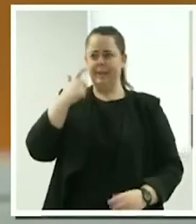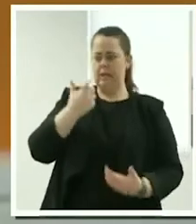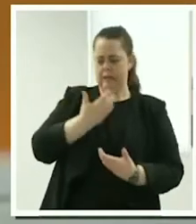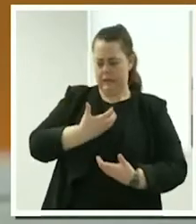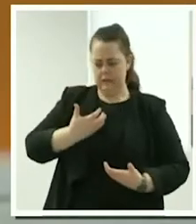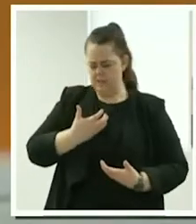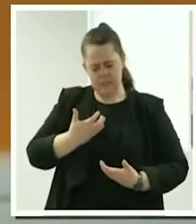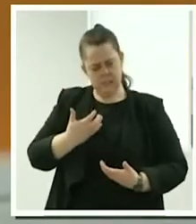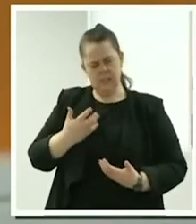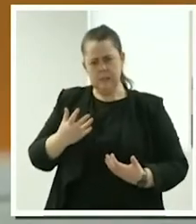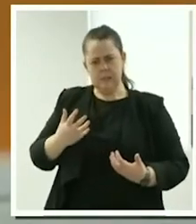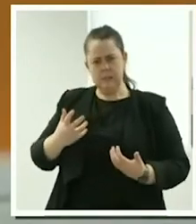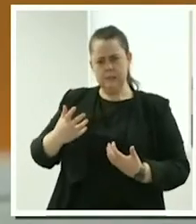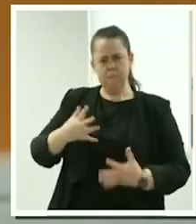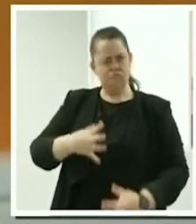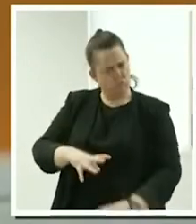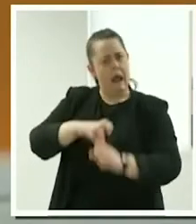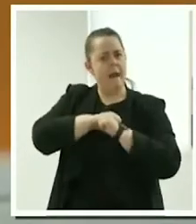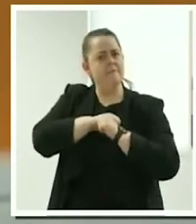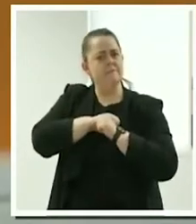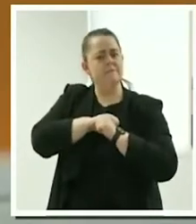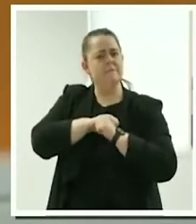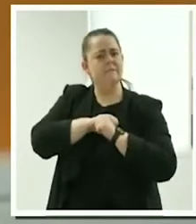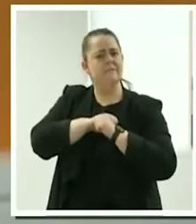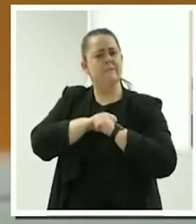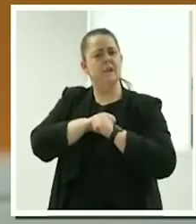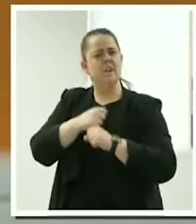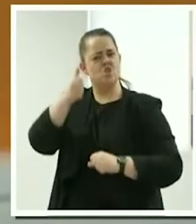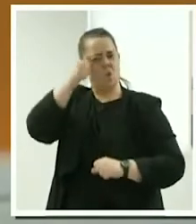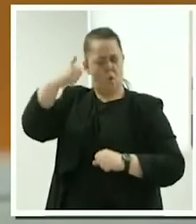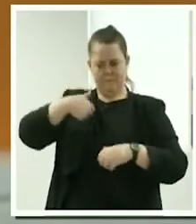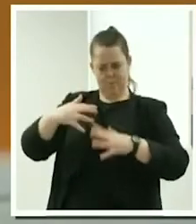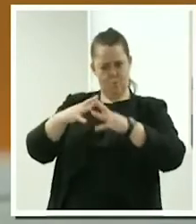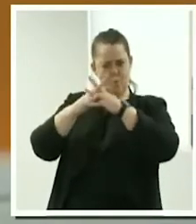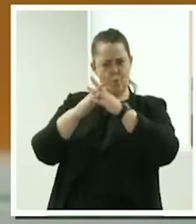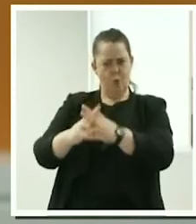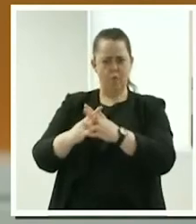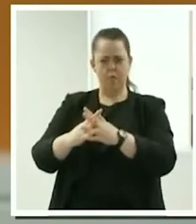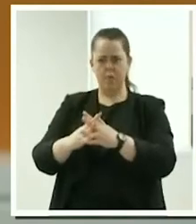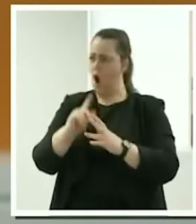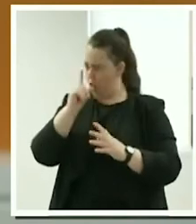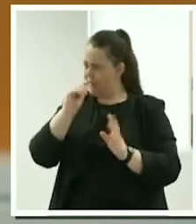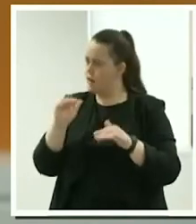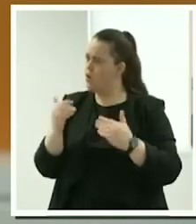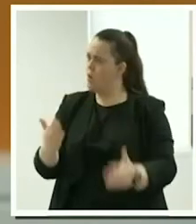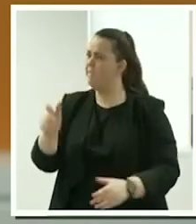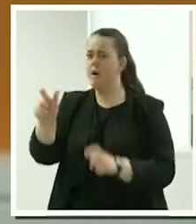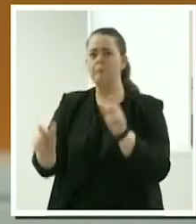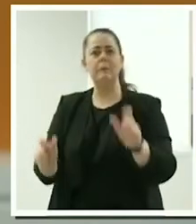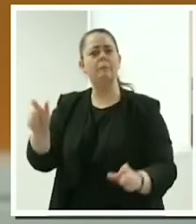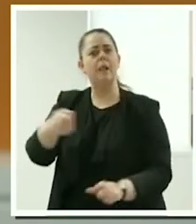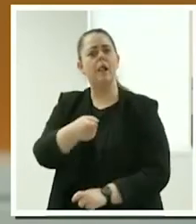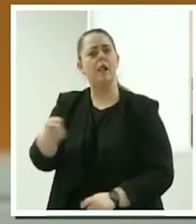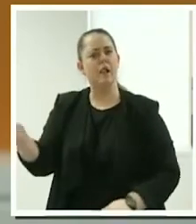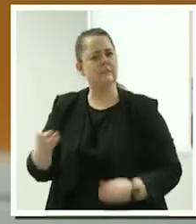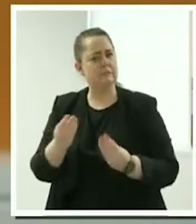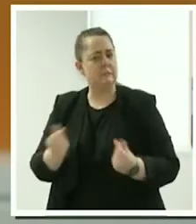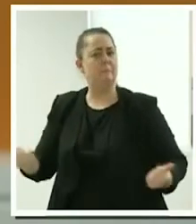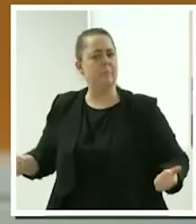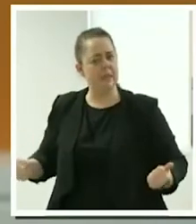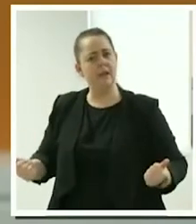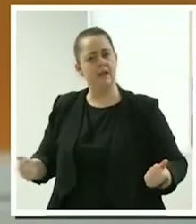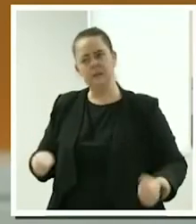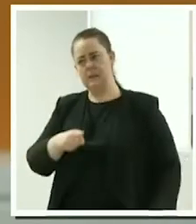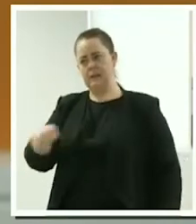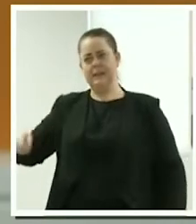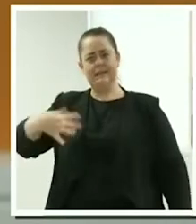know that you've definitely got value and something to offer somebody out there in the community who needs